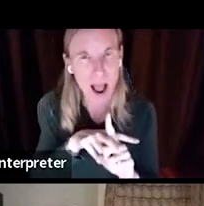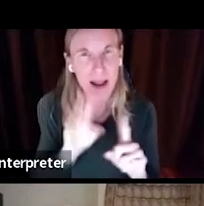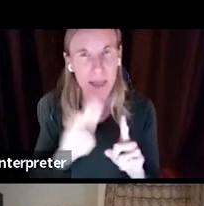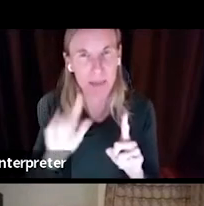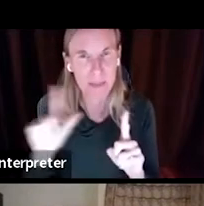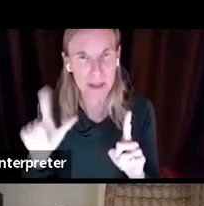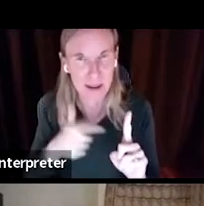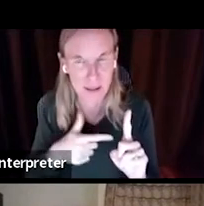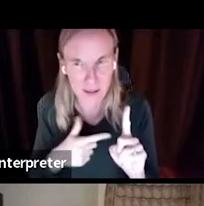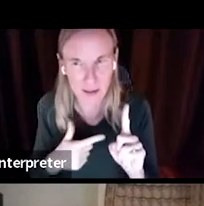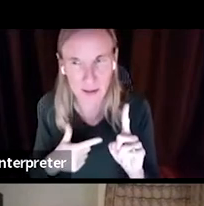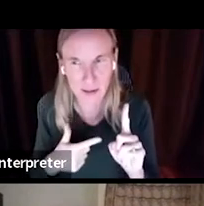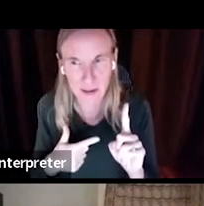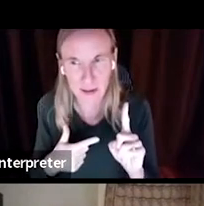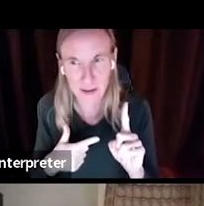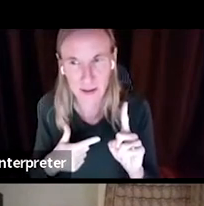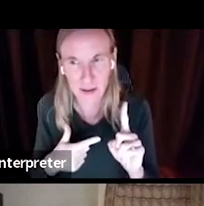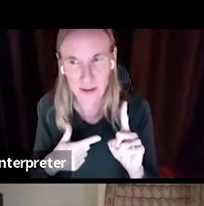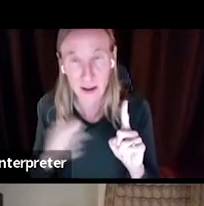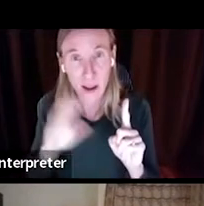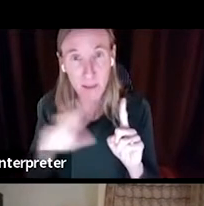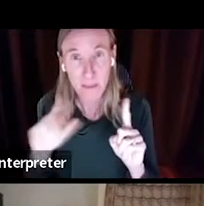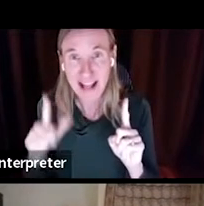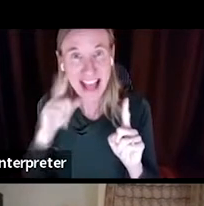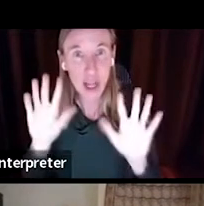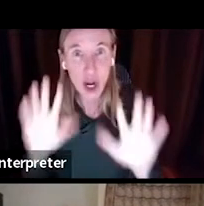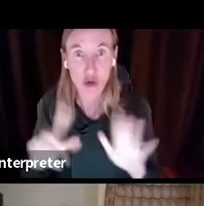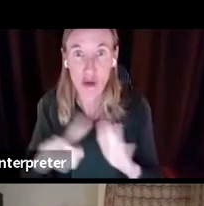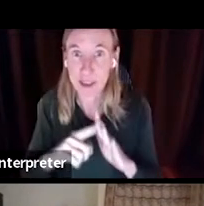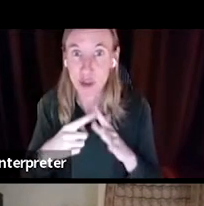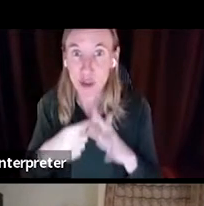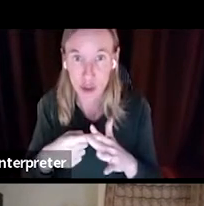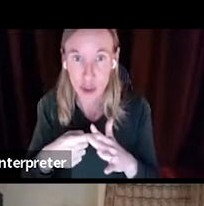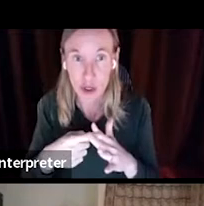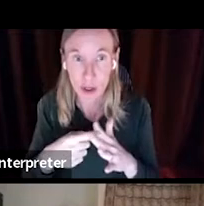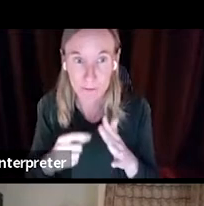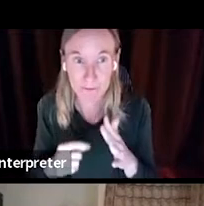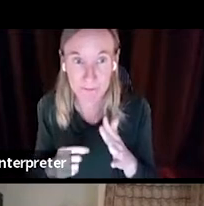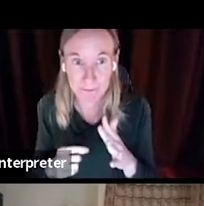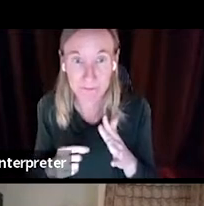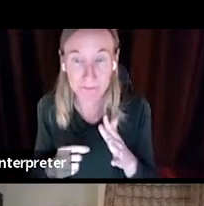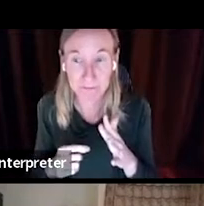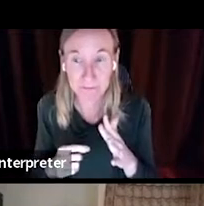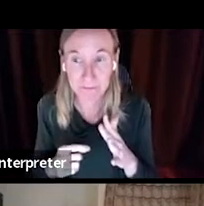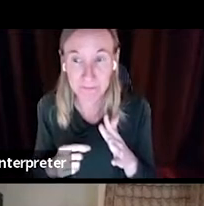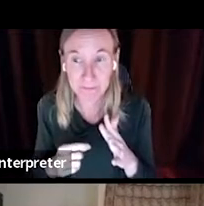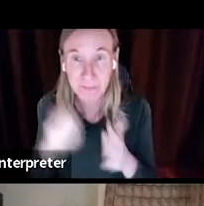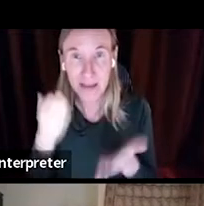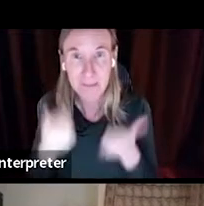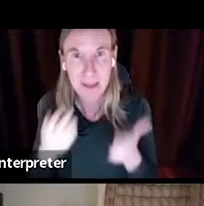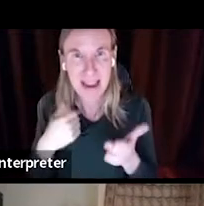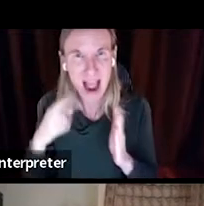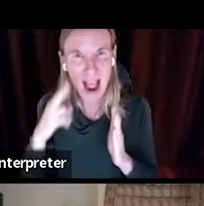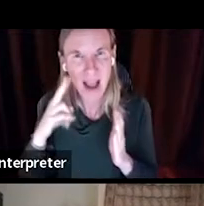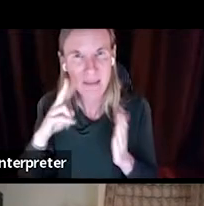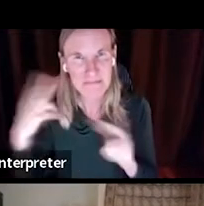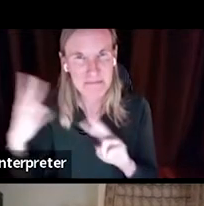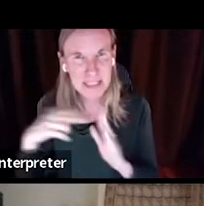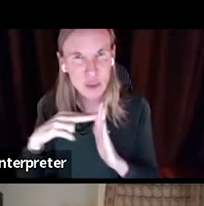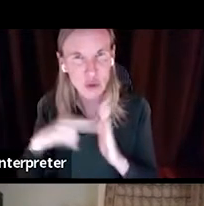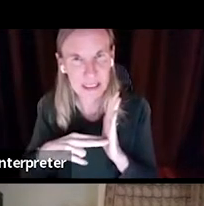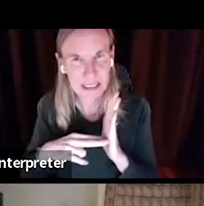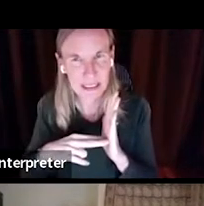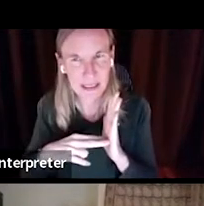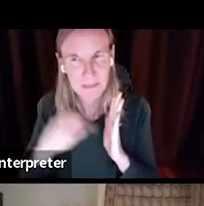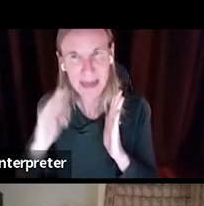The bill, I think, is a great start, and perhaps I'm misreading, but it appears to apply